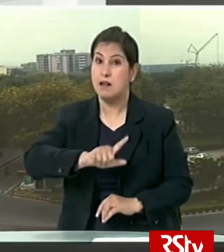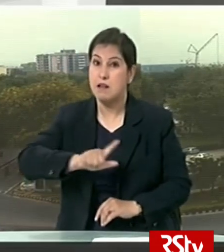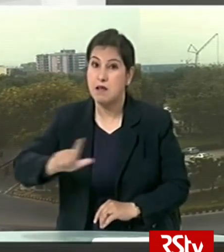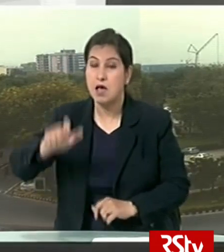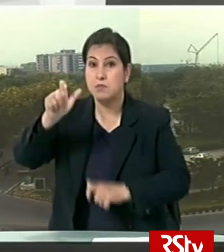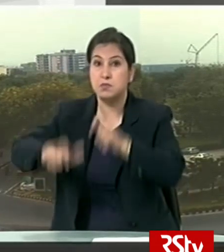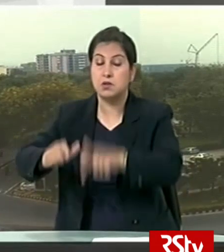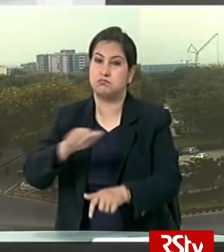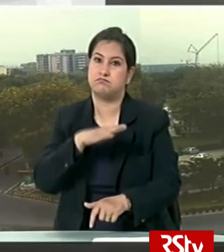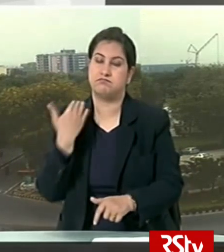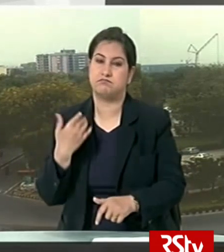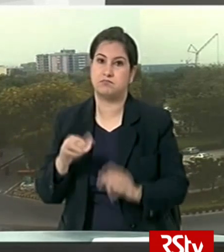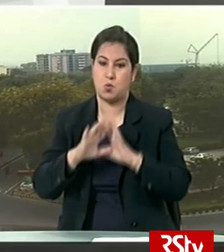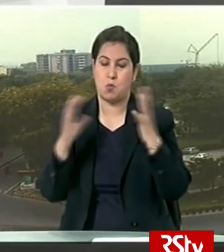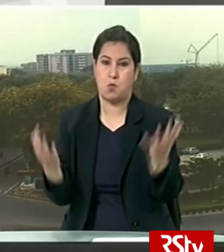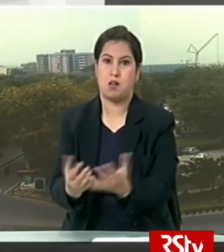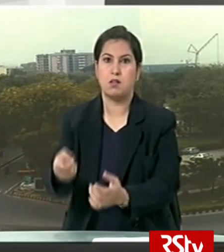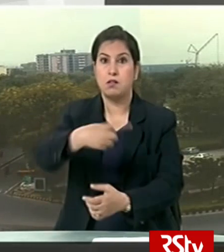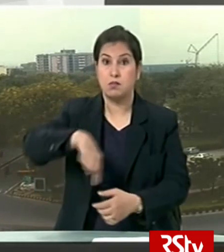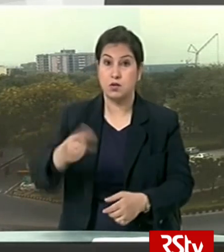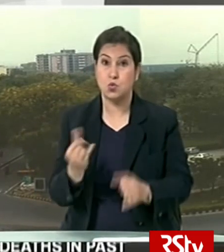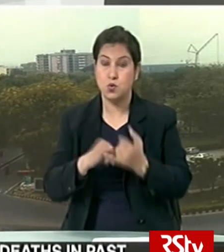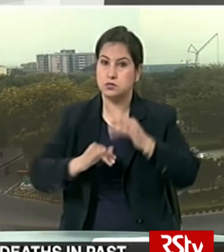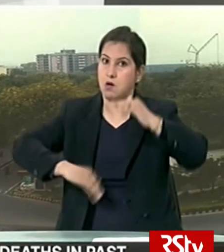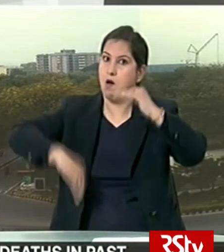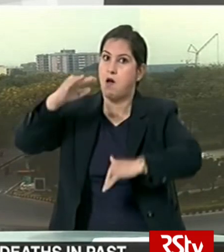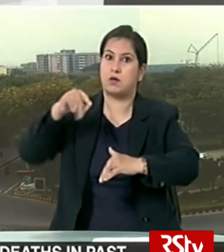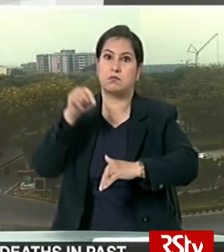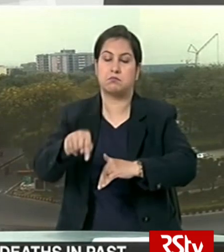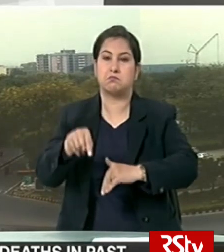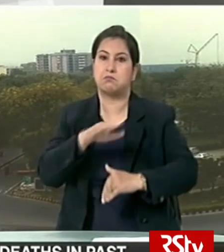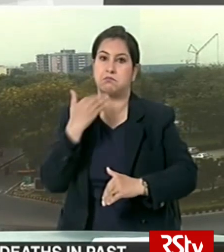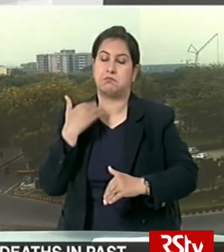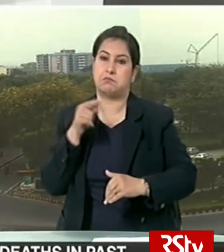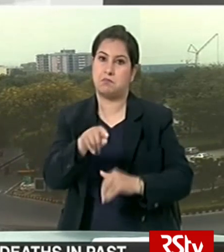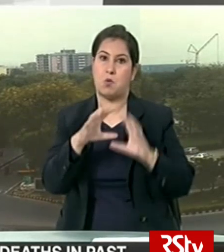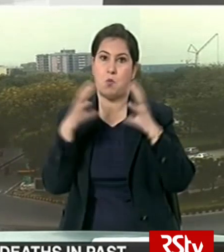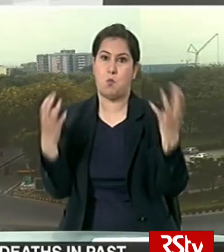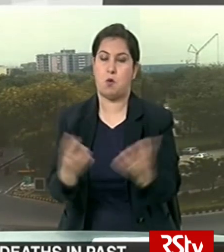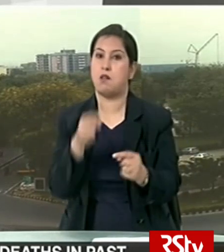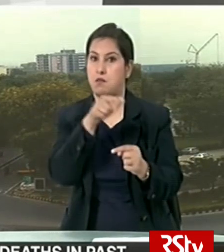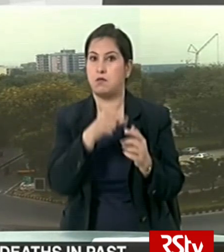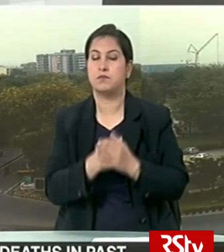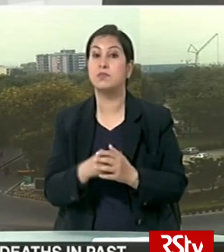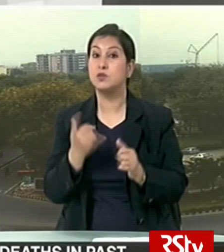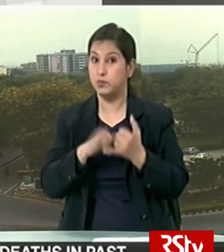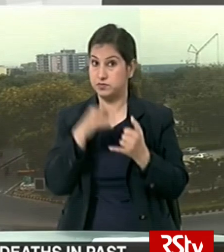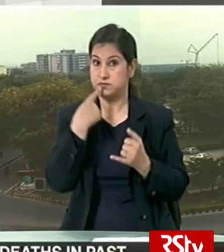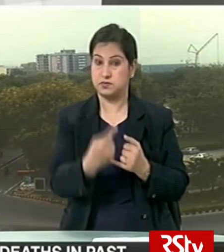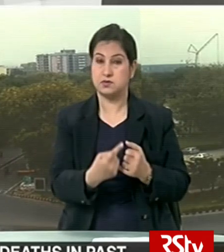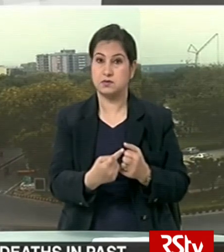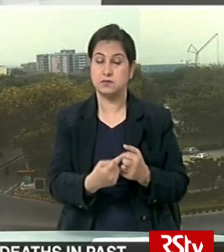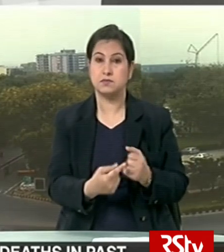worldwide The US currently accounts for the highest number of coronavirus deaths in the world The United States